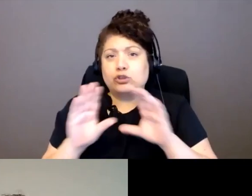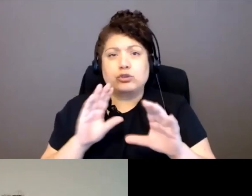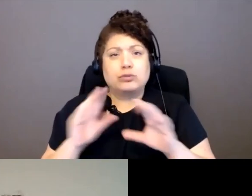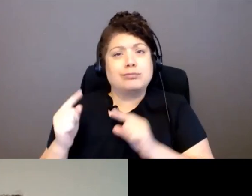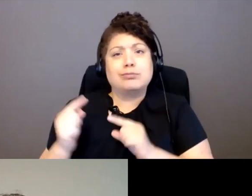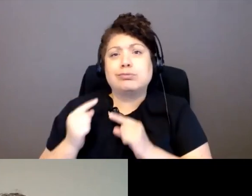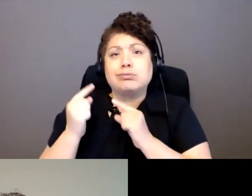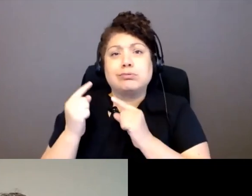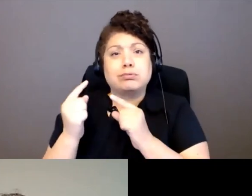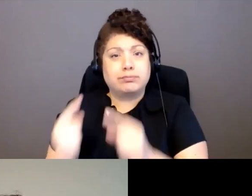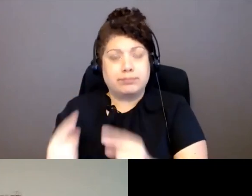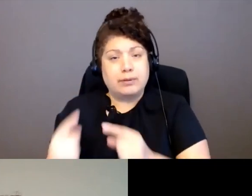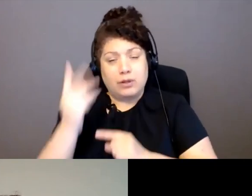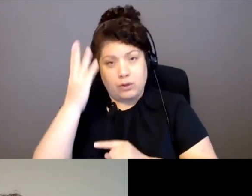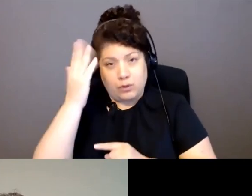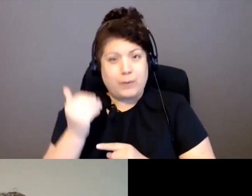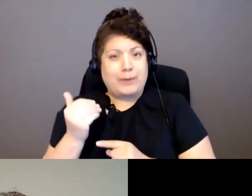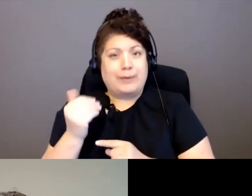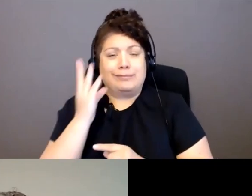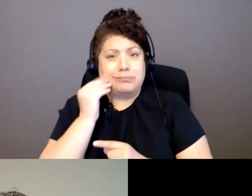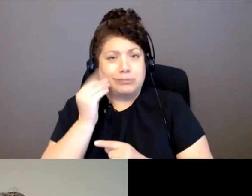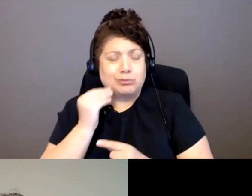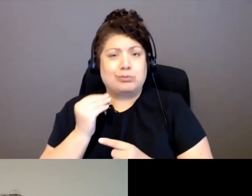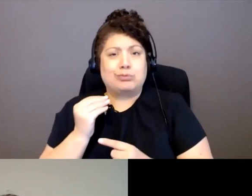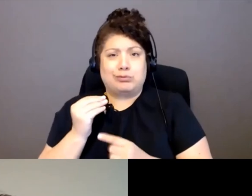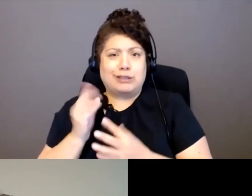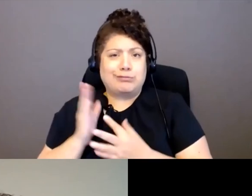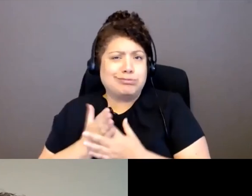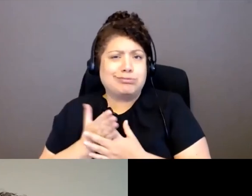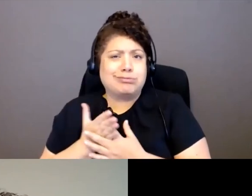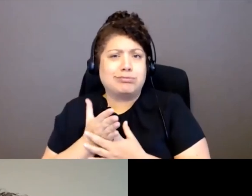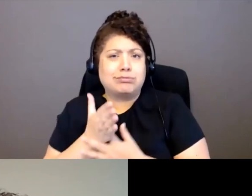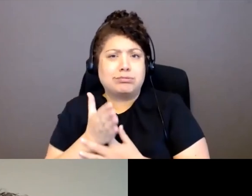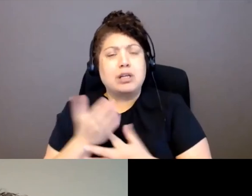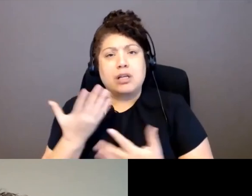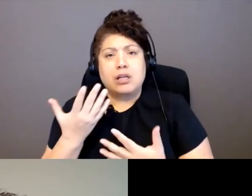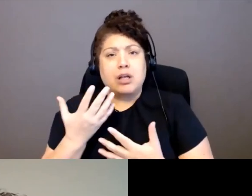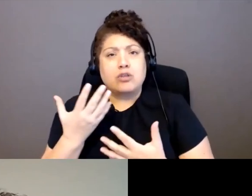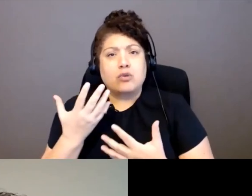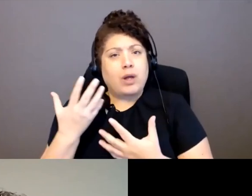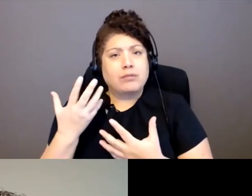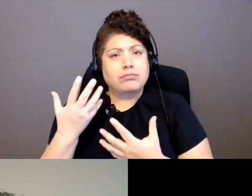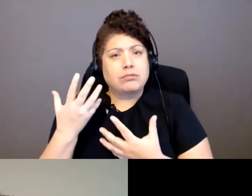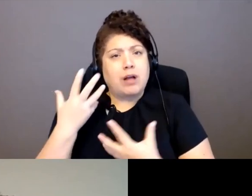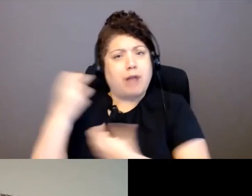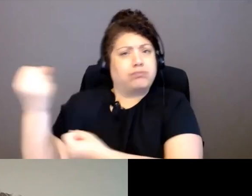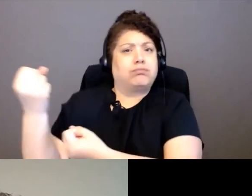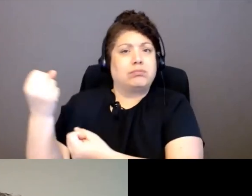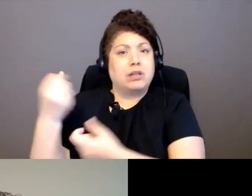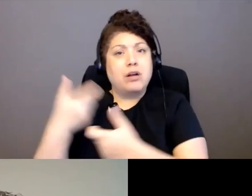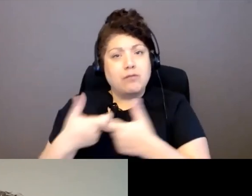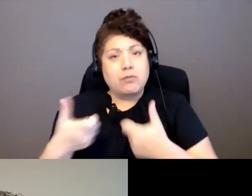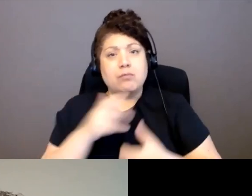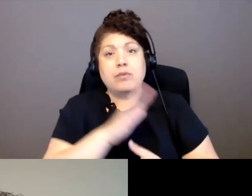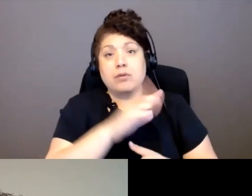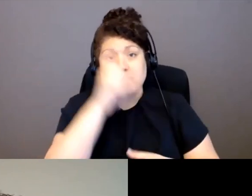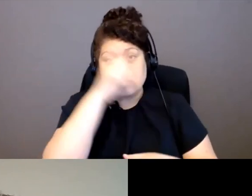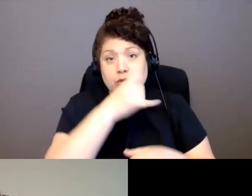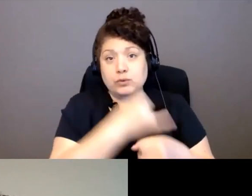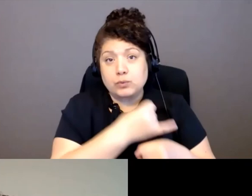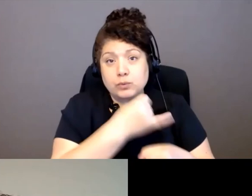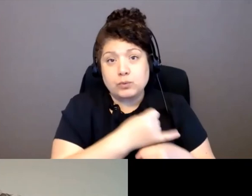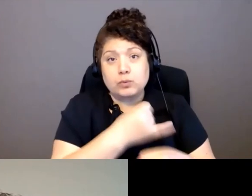from residential schools. But we learn a lot from the